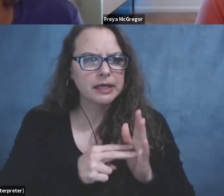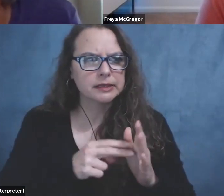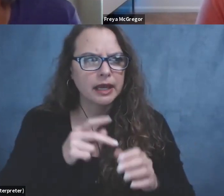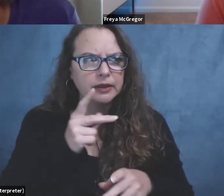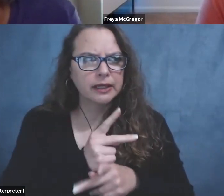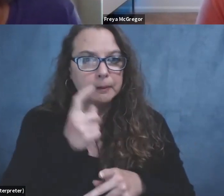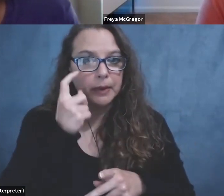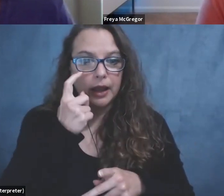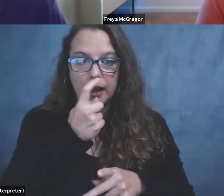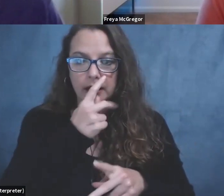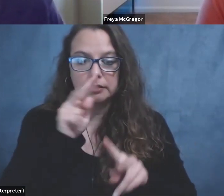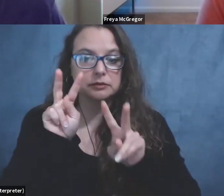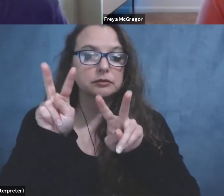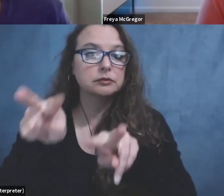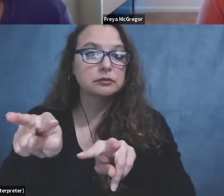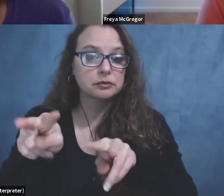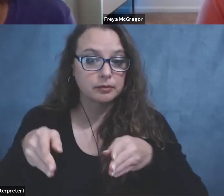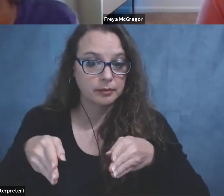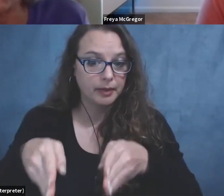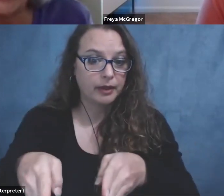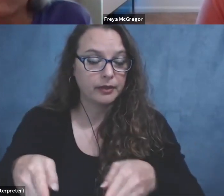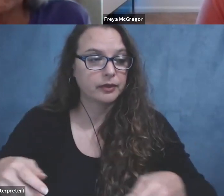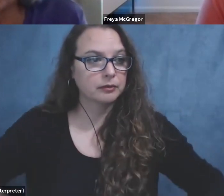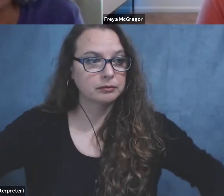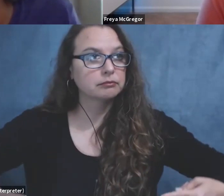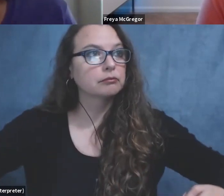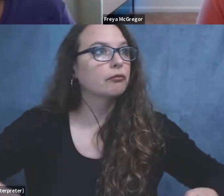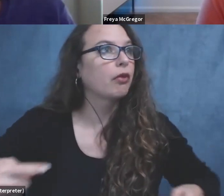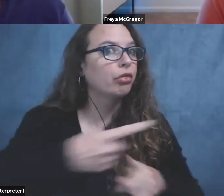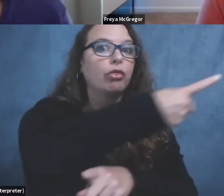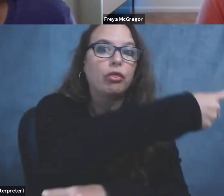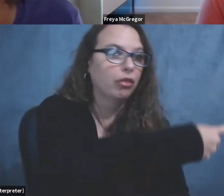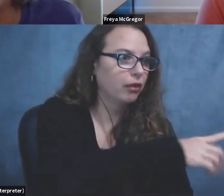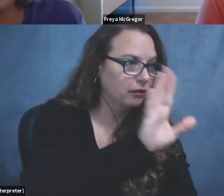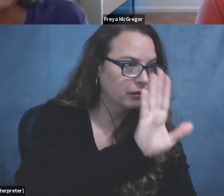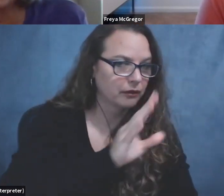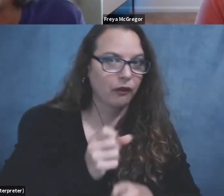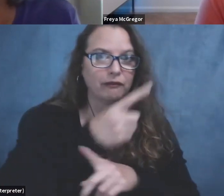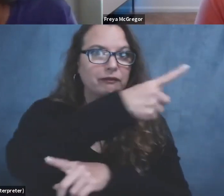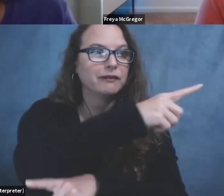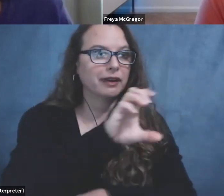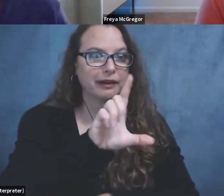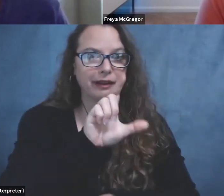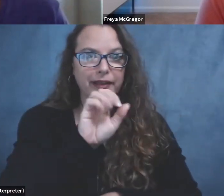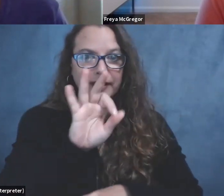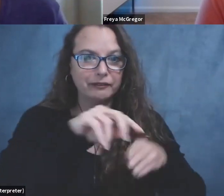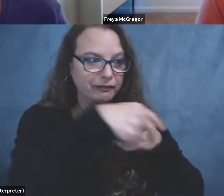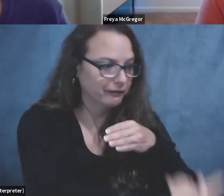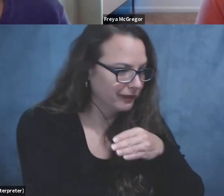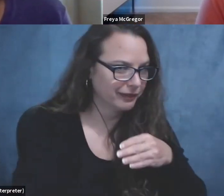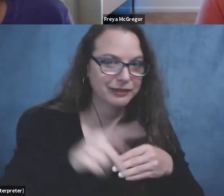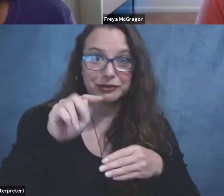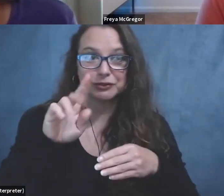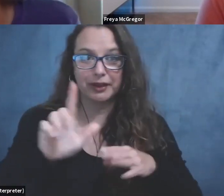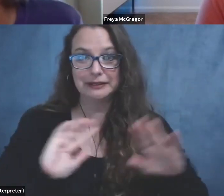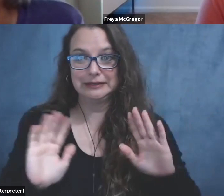path in front of me and make sure that I'm not going off the path or off a cliff or off the trail. Um, and at the